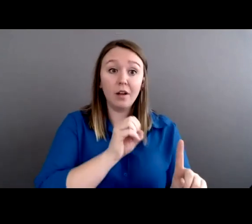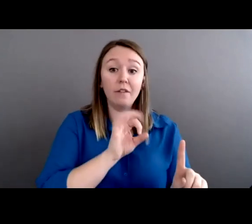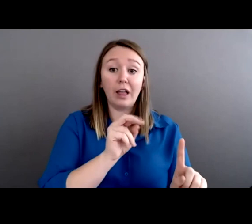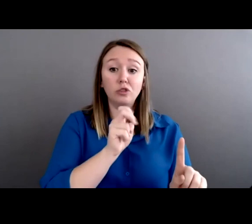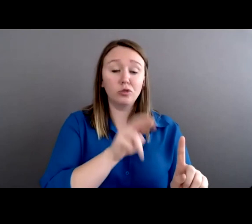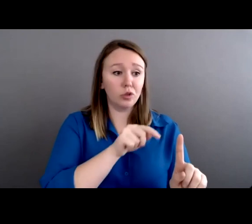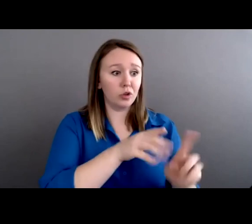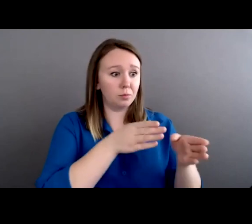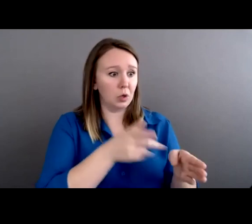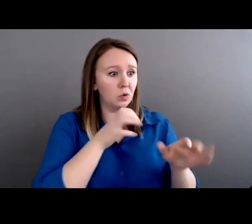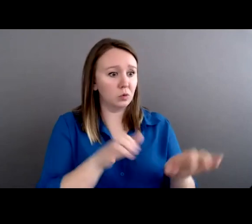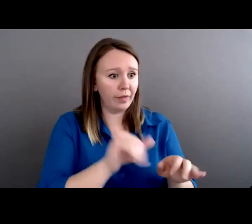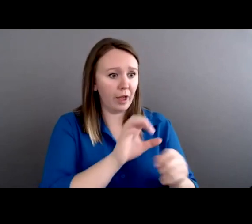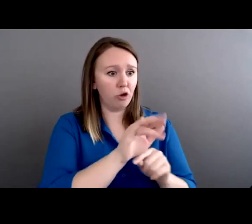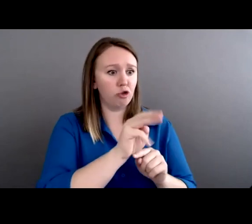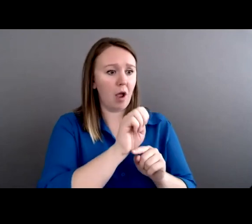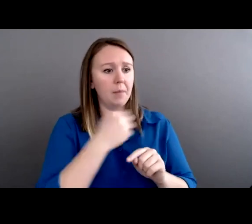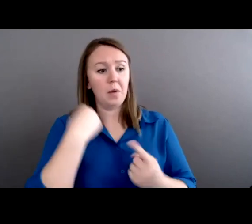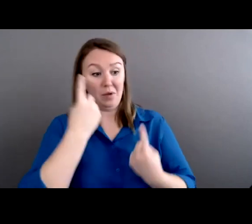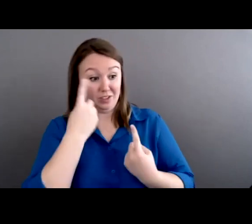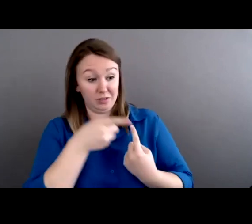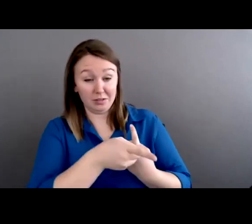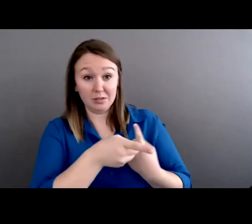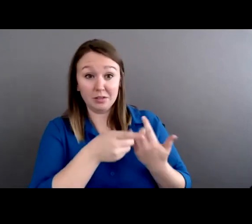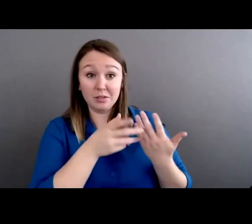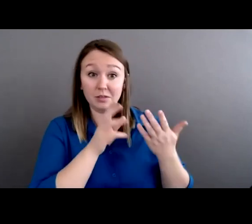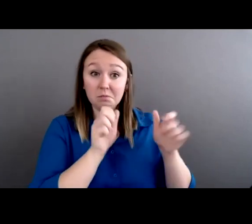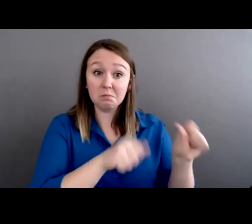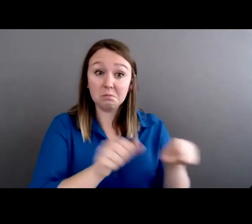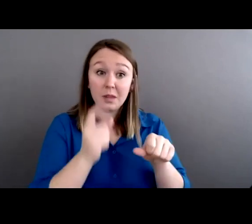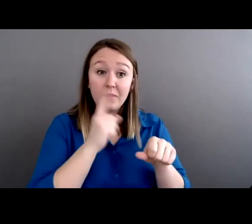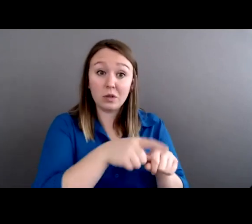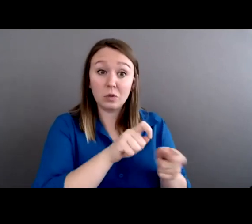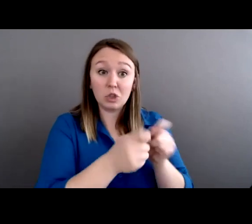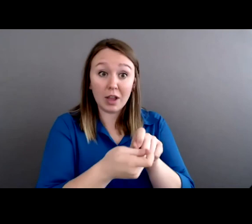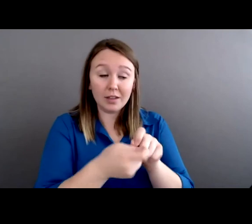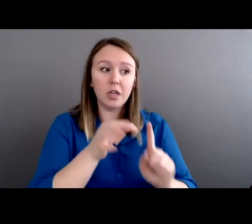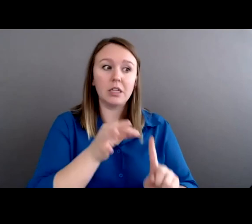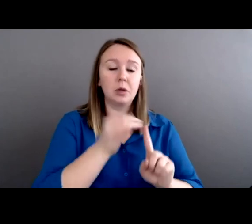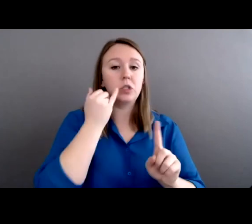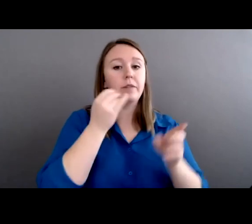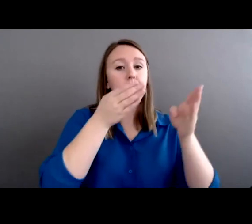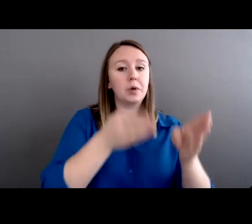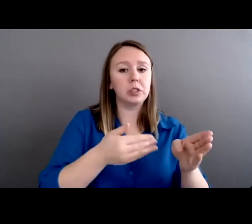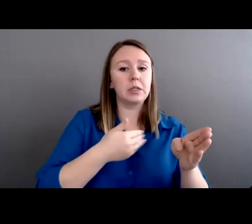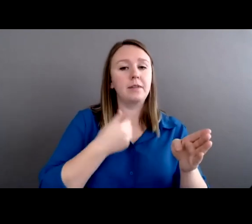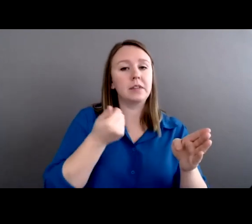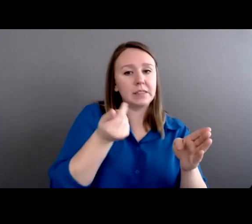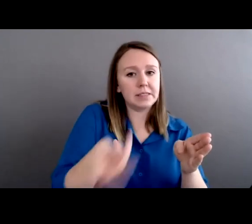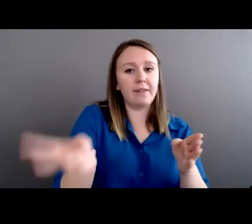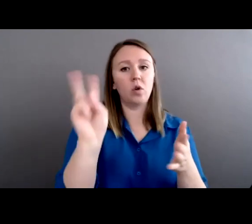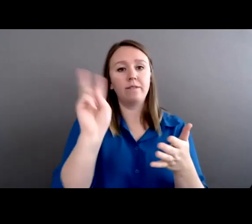there a way for them to change, especially when folks have a lot of different victims? So I struggle with this,